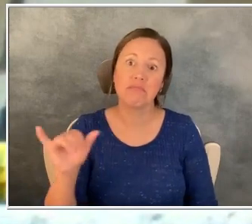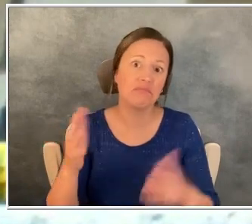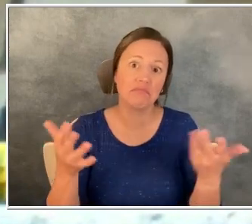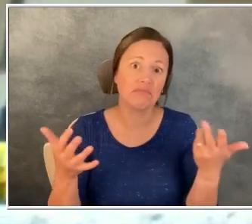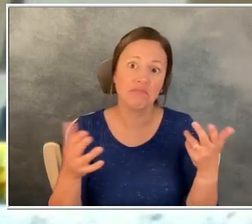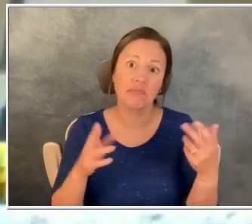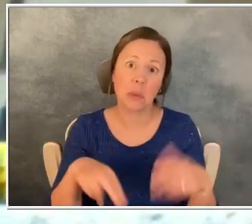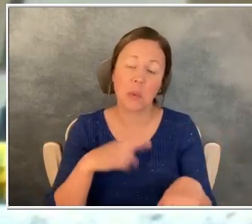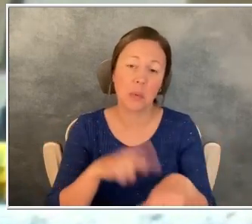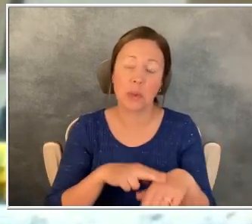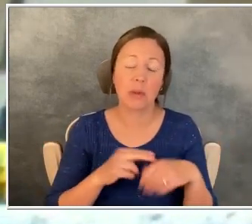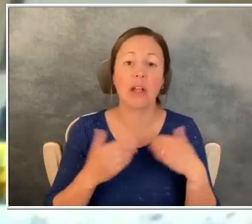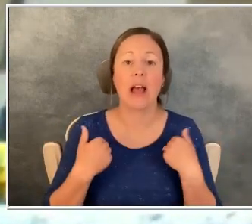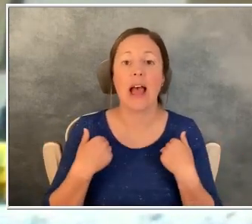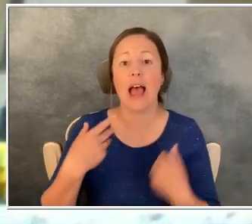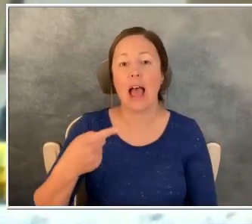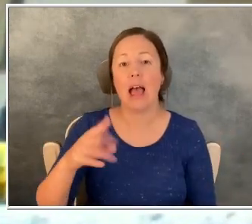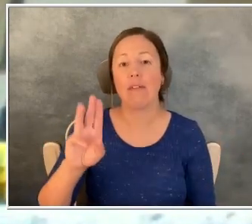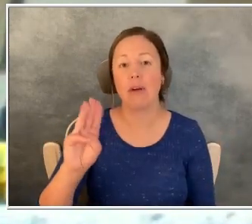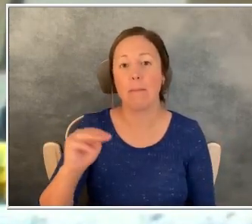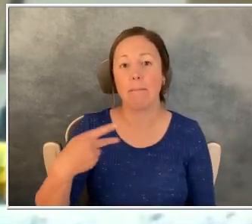I have a, I have a pump.